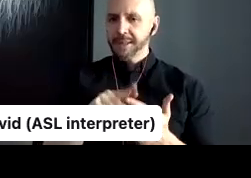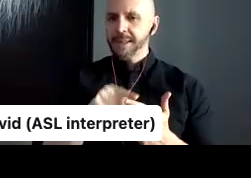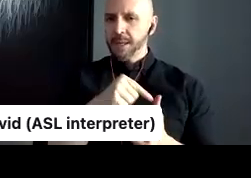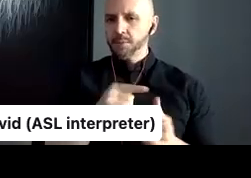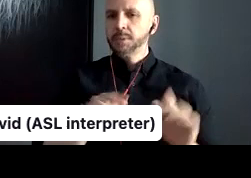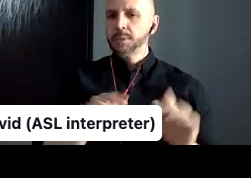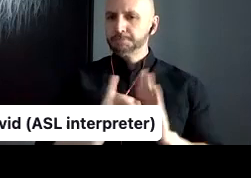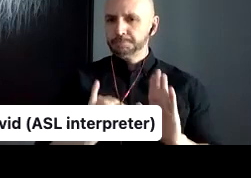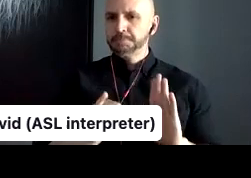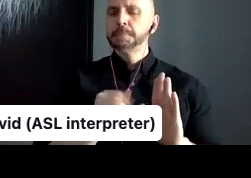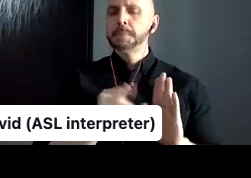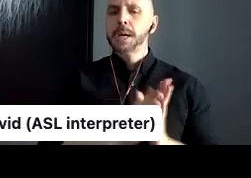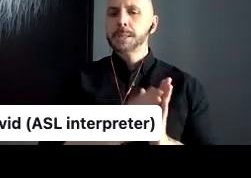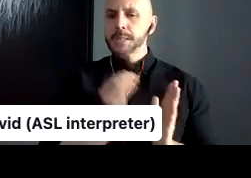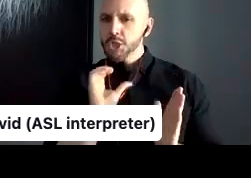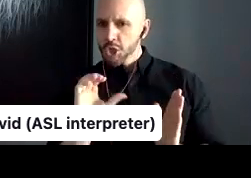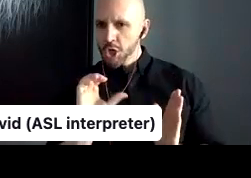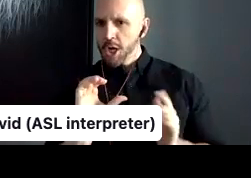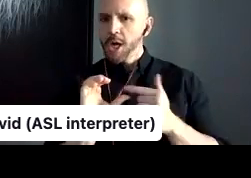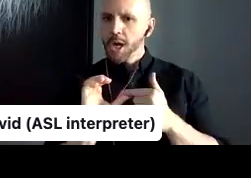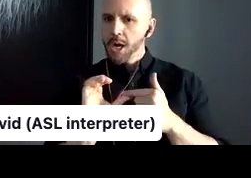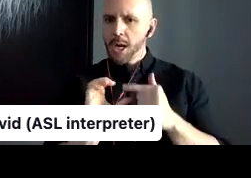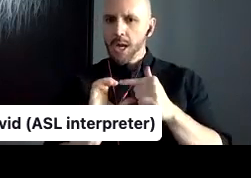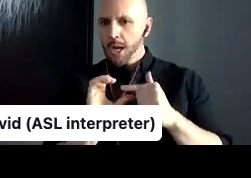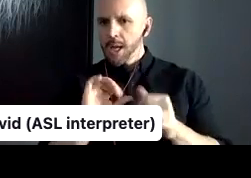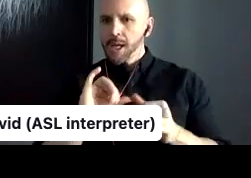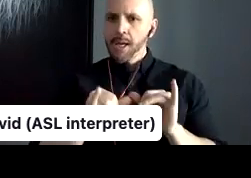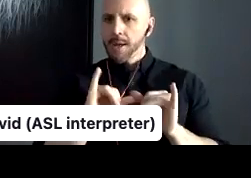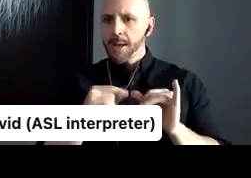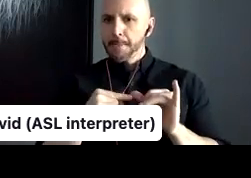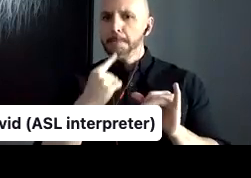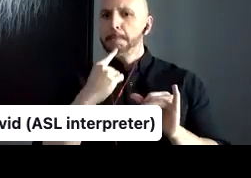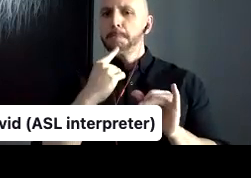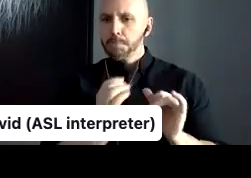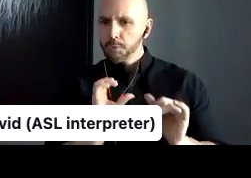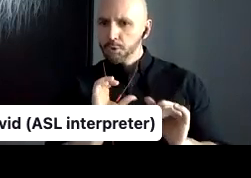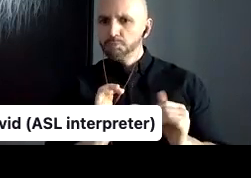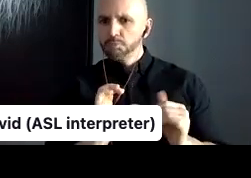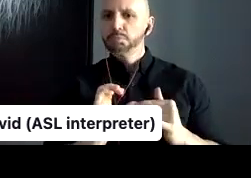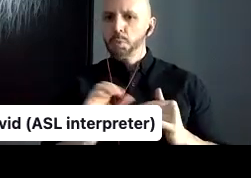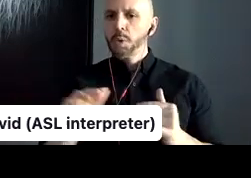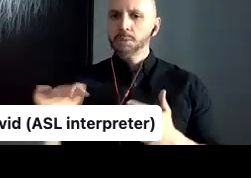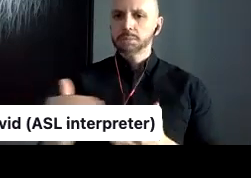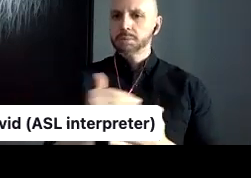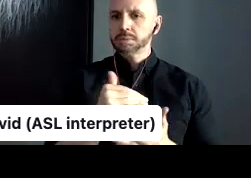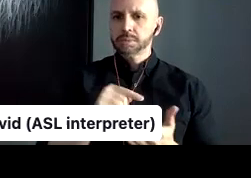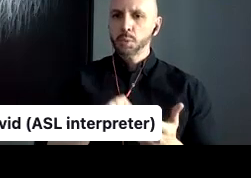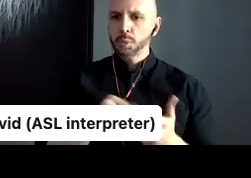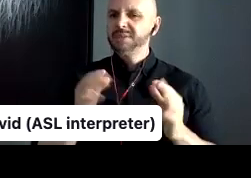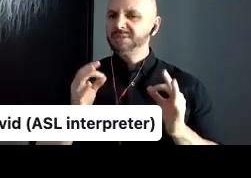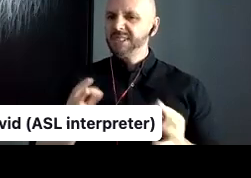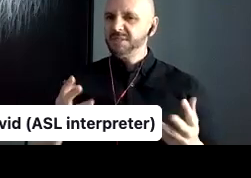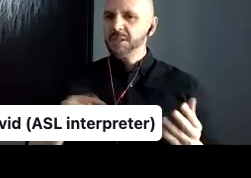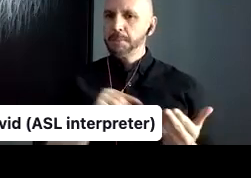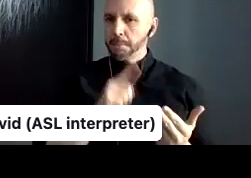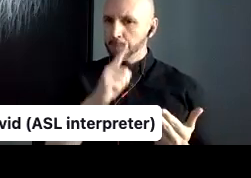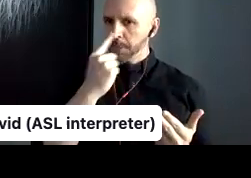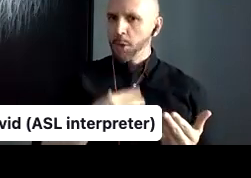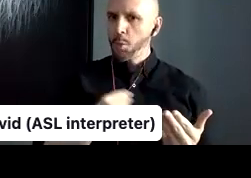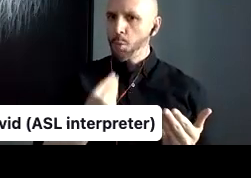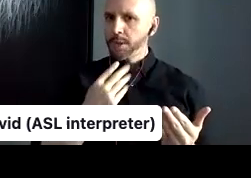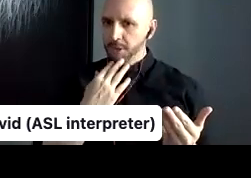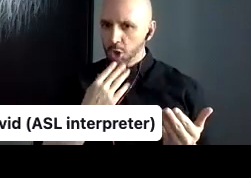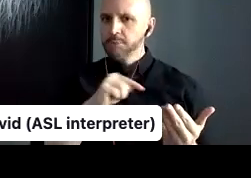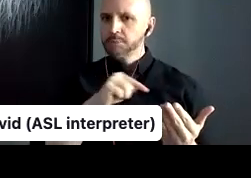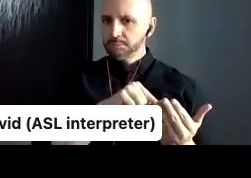knew that most of it, most of it was going to be in black and white. Um, but really try to see if the, the sort of